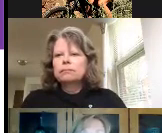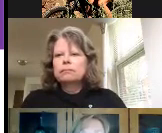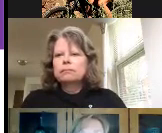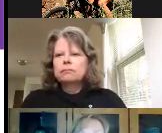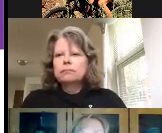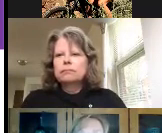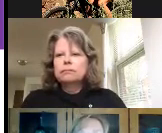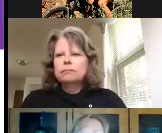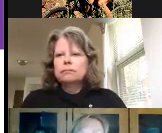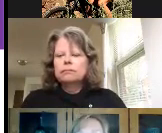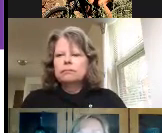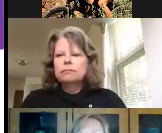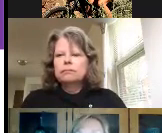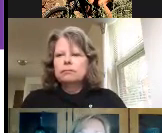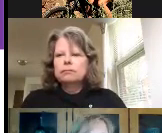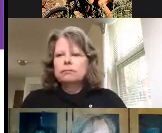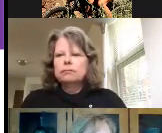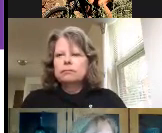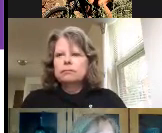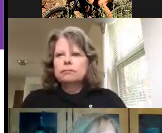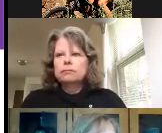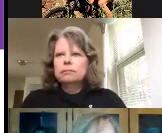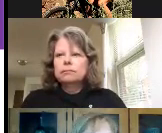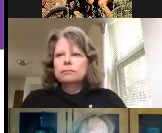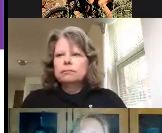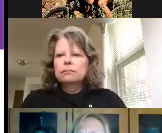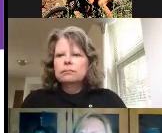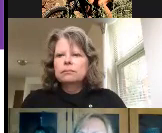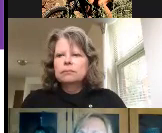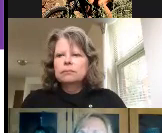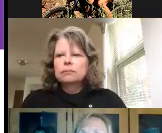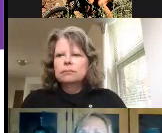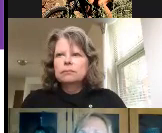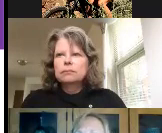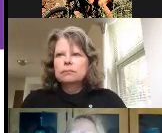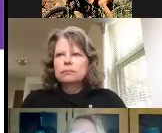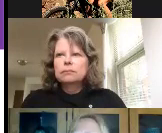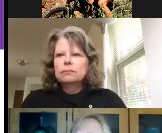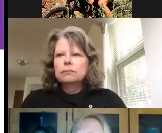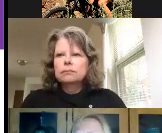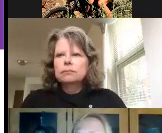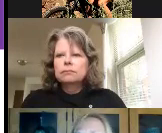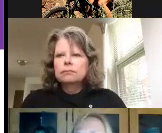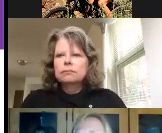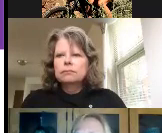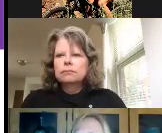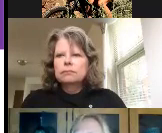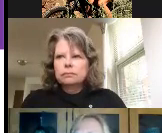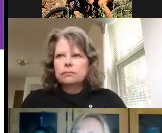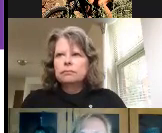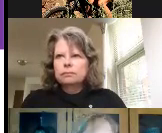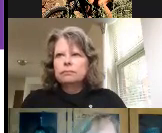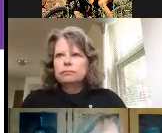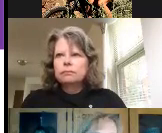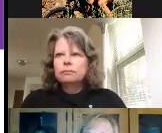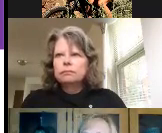possibly would qualify for i can connect let me give you a minute if anybody can think of other people or want to ask a question about it at